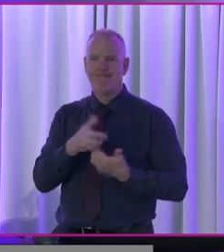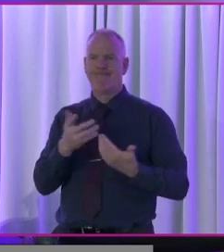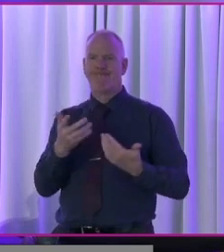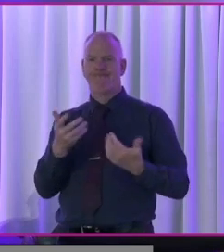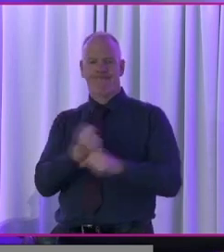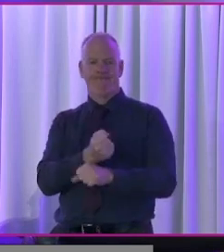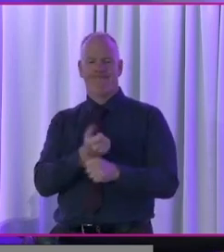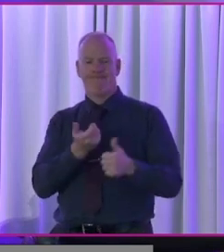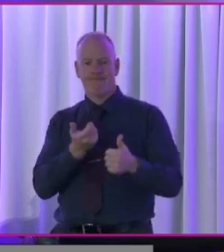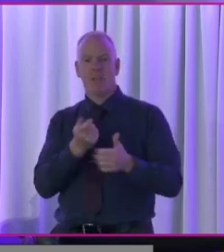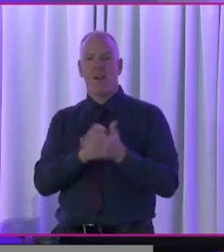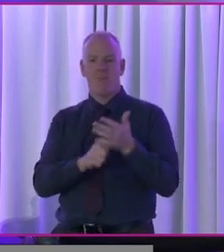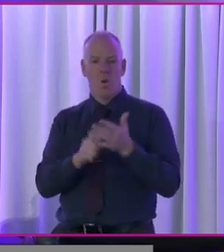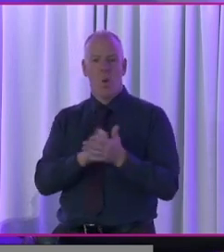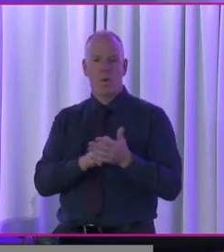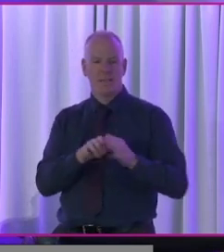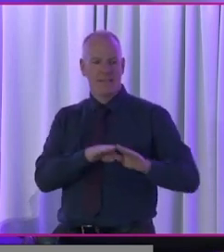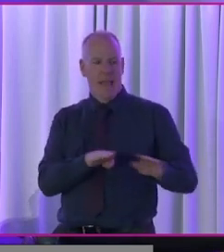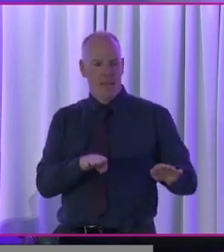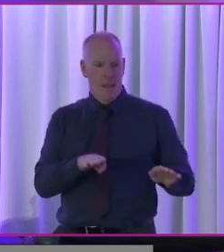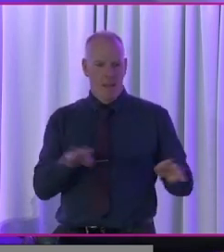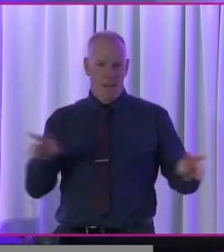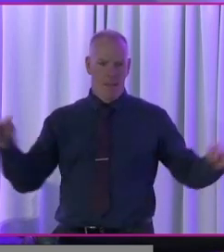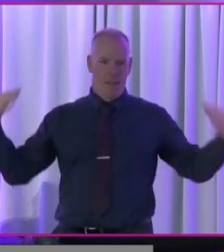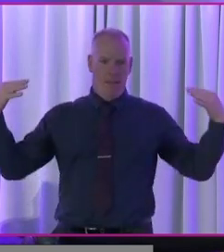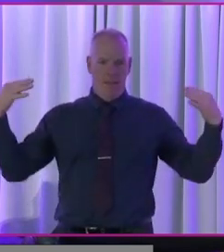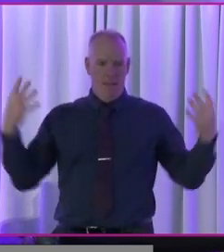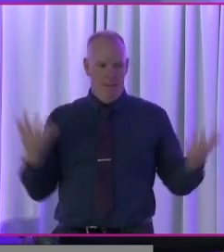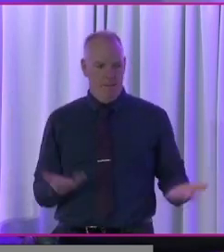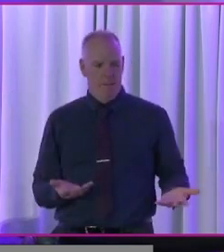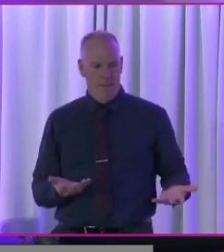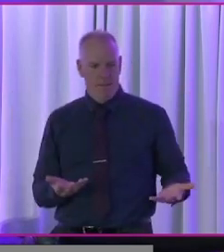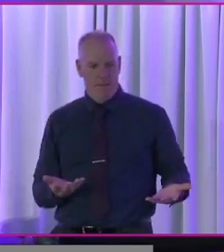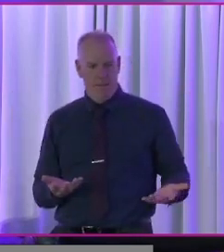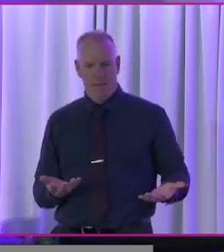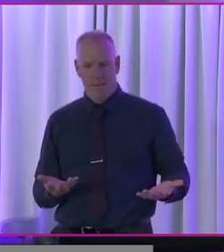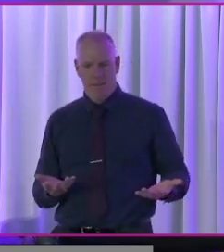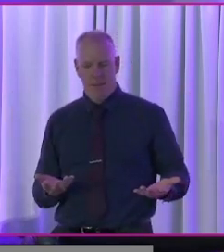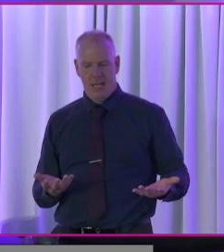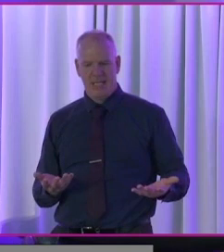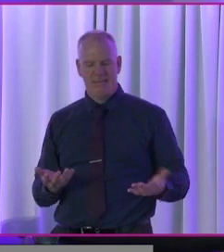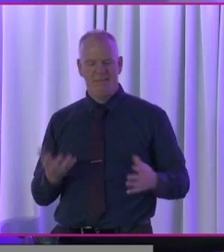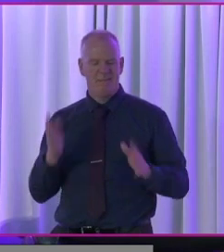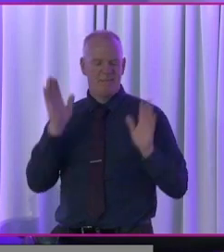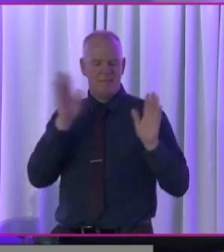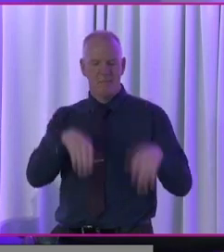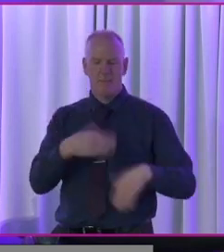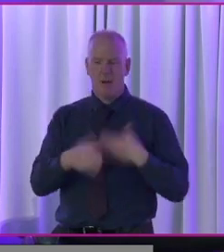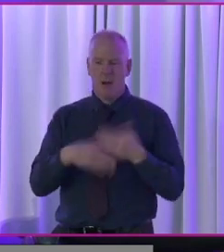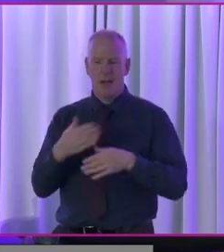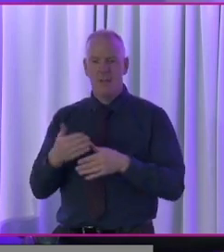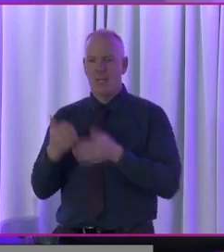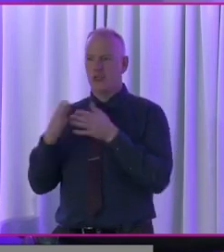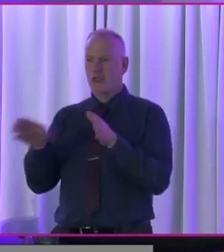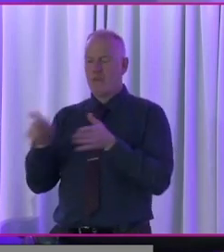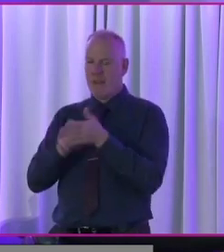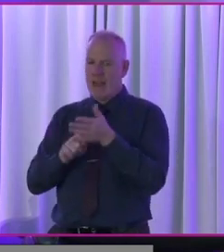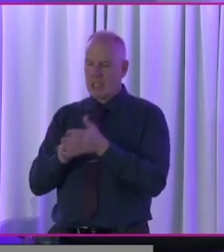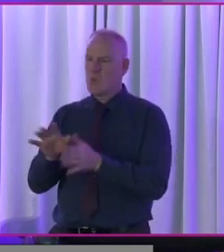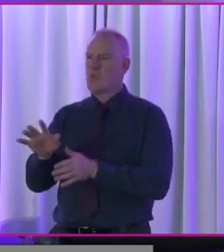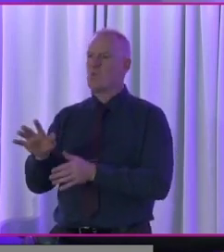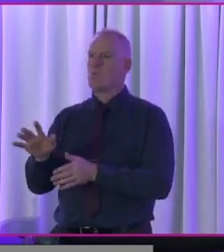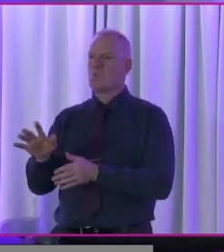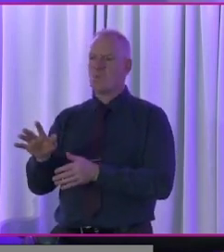me, uh, and I voted at the table and, uh, I, I kind of let that go. And then for the general election,